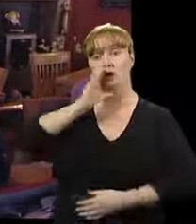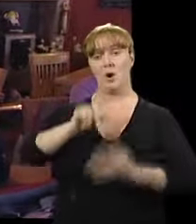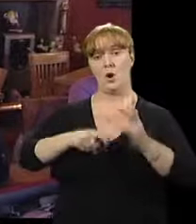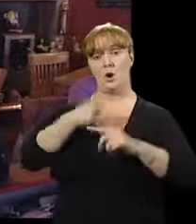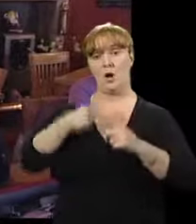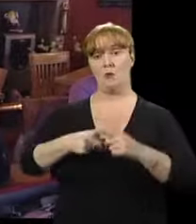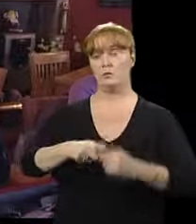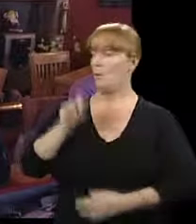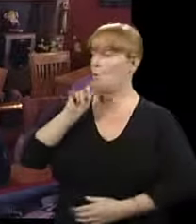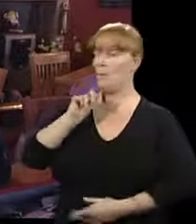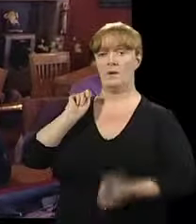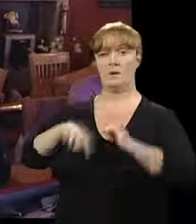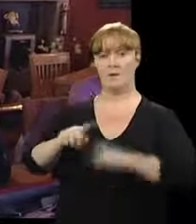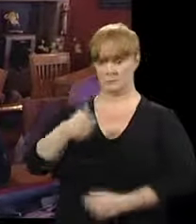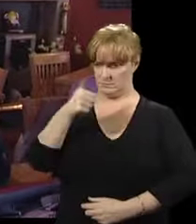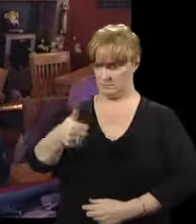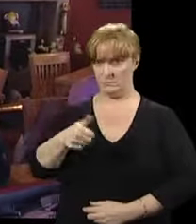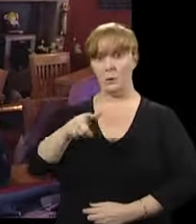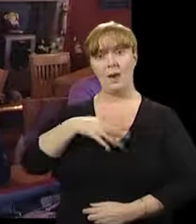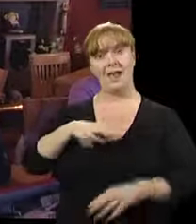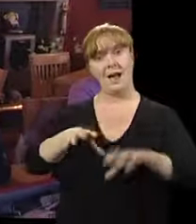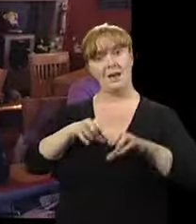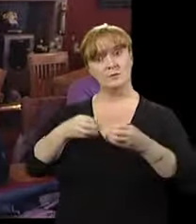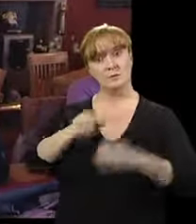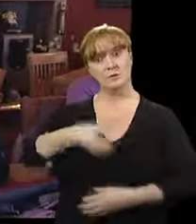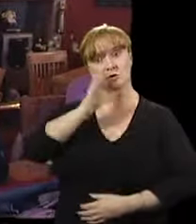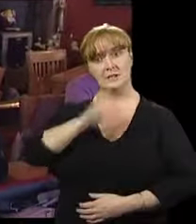Certainly can. Do you like ice with a Coke?